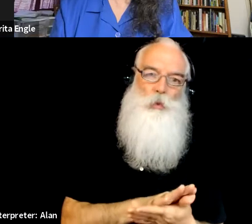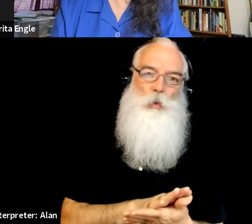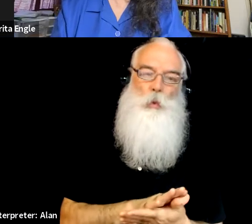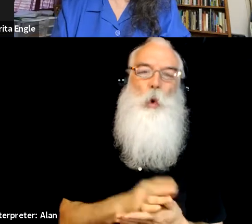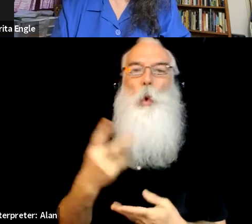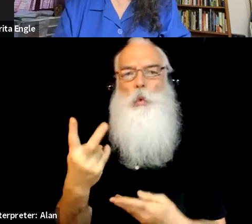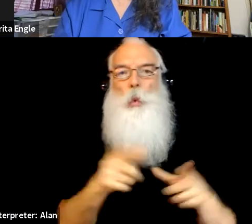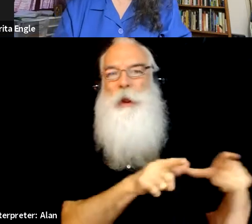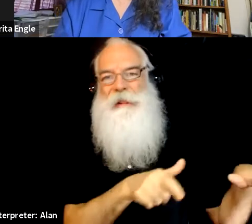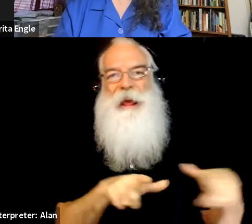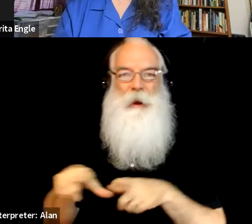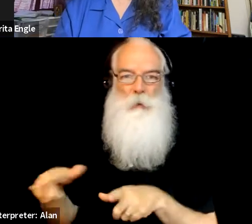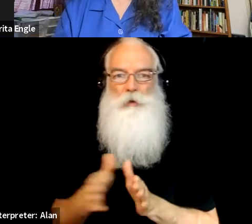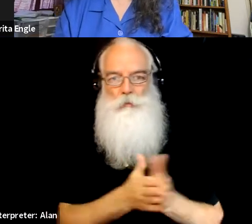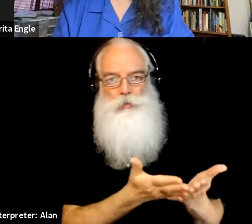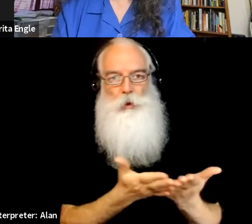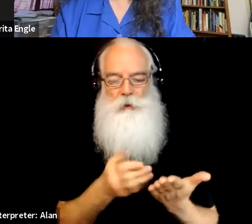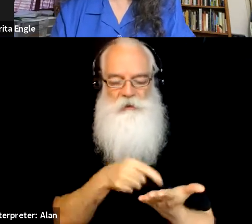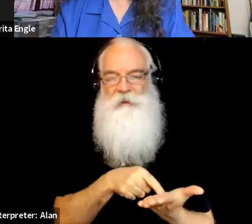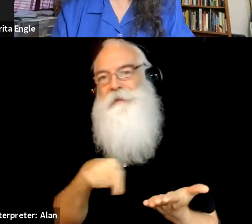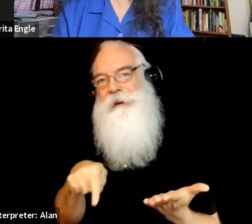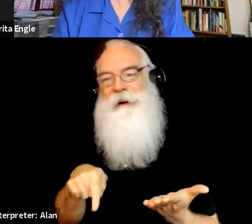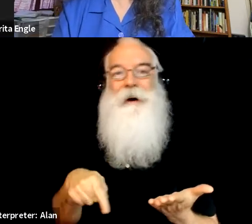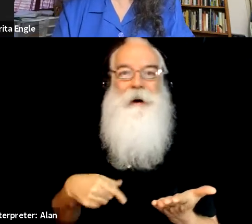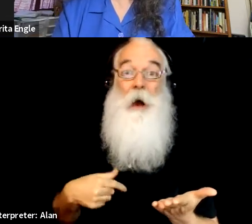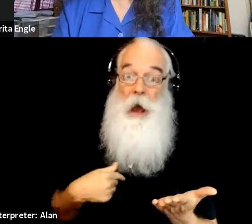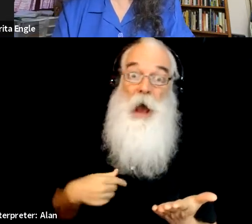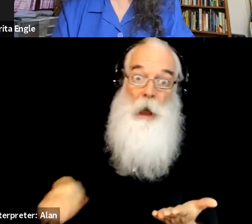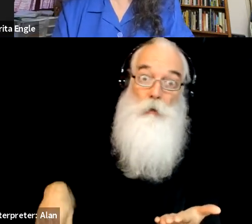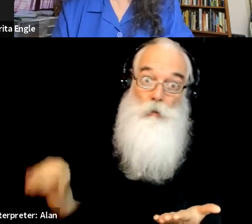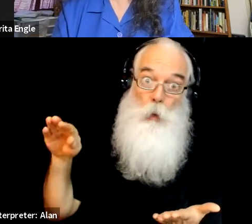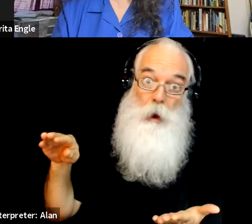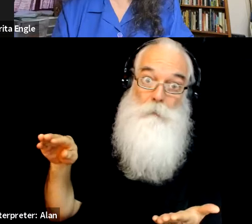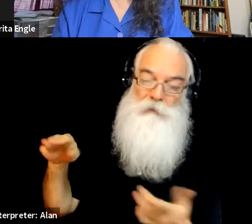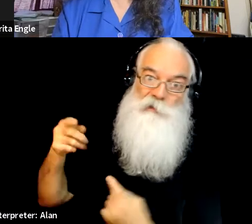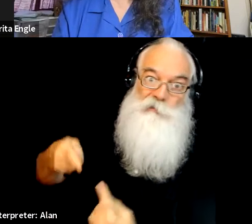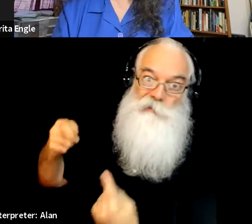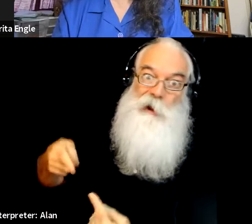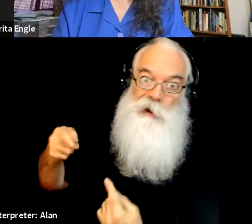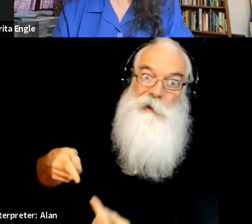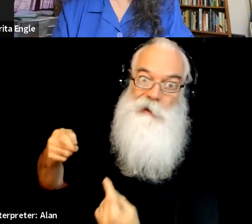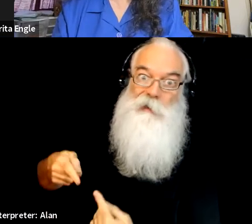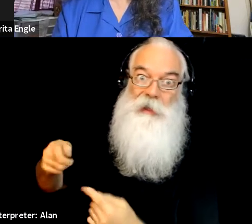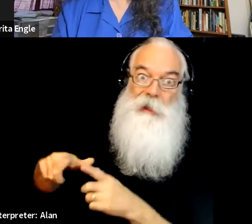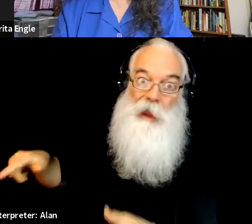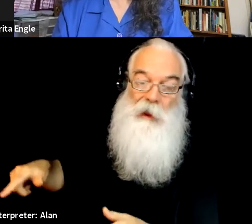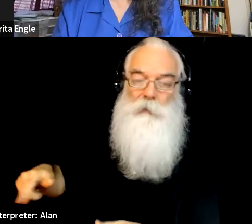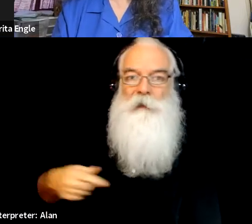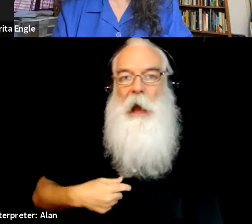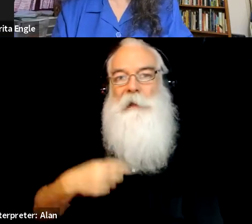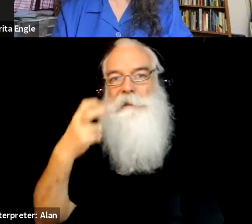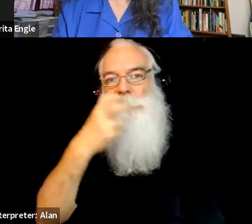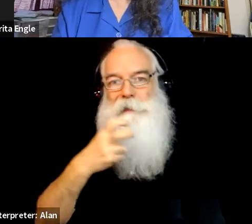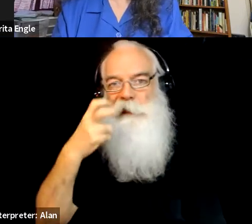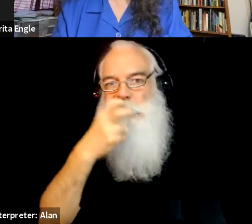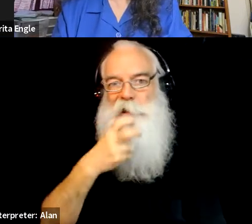up, you know, because, uh, I struggled with language. They had me focused really just on my English. And I took speech classes until like third grade. And I